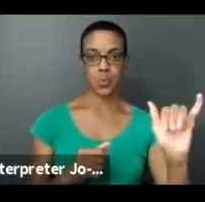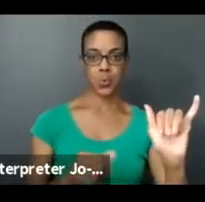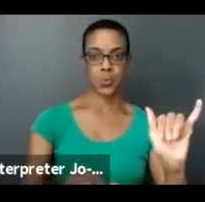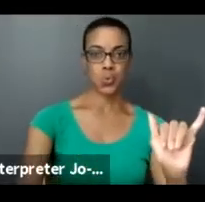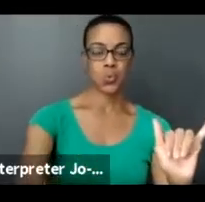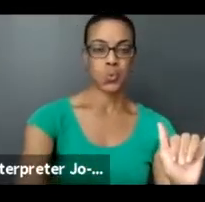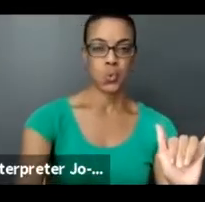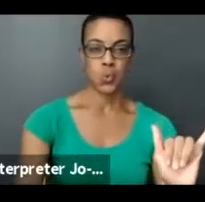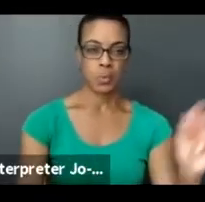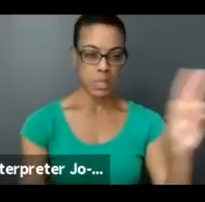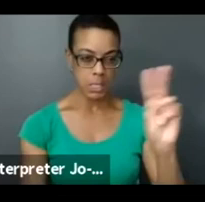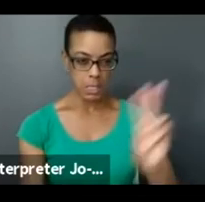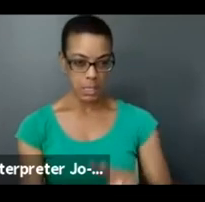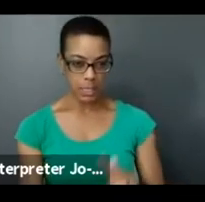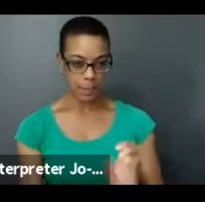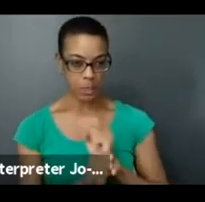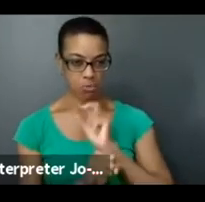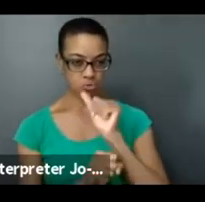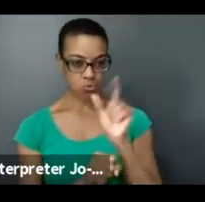haven't missed anything.